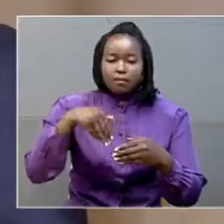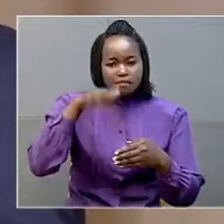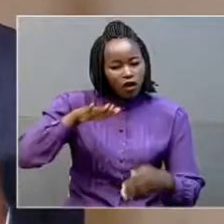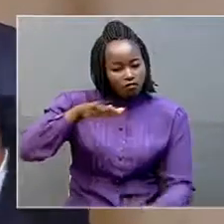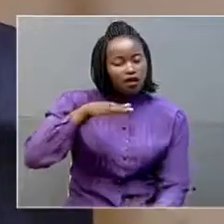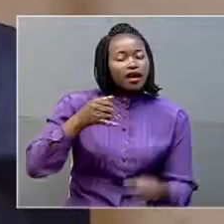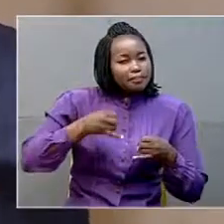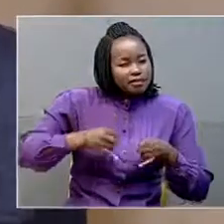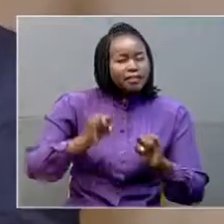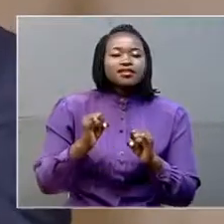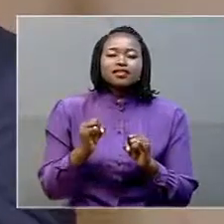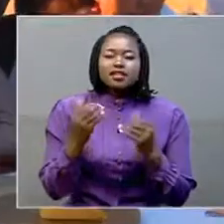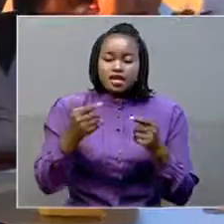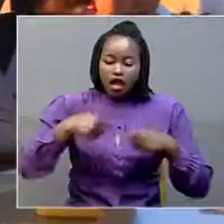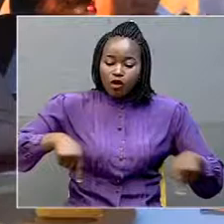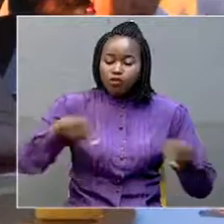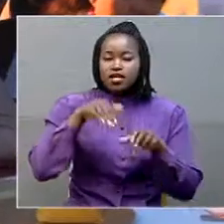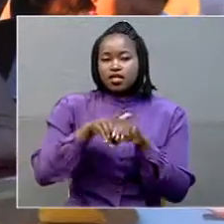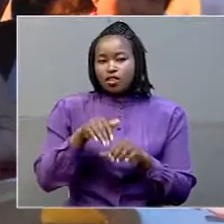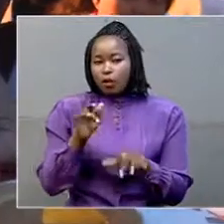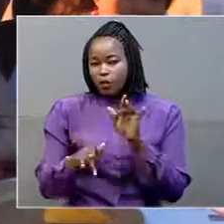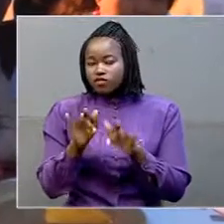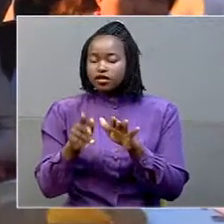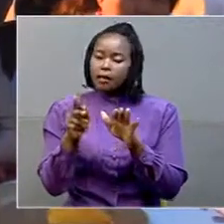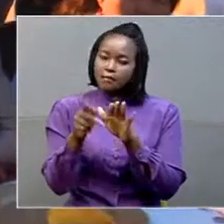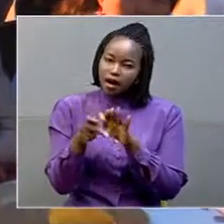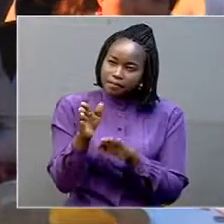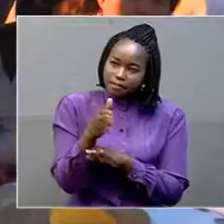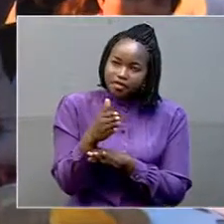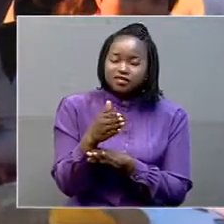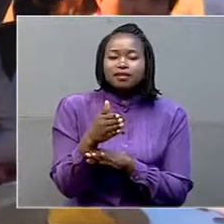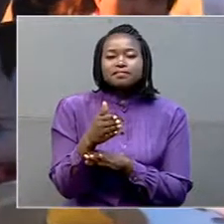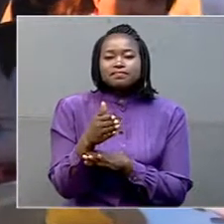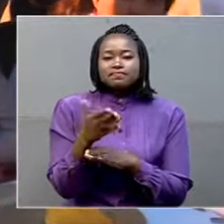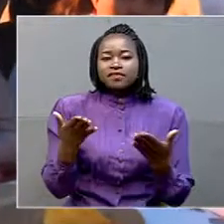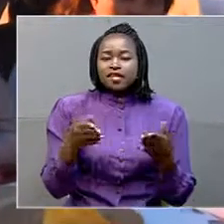We, in the of the Prime Minister, we must